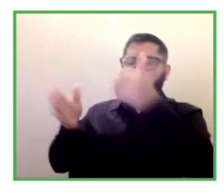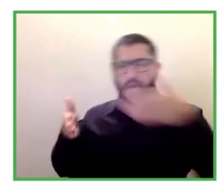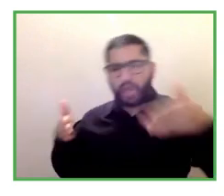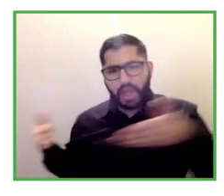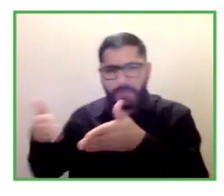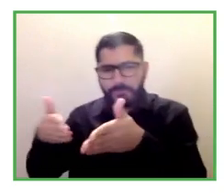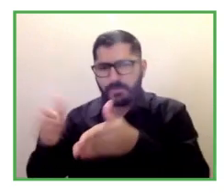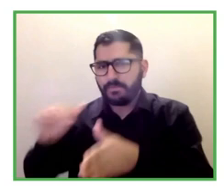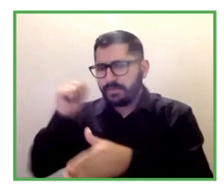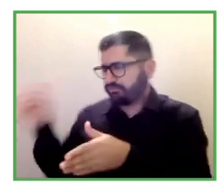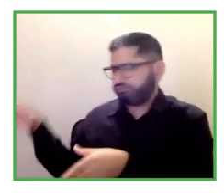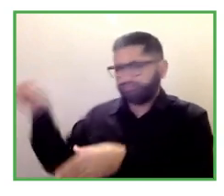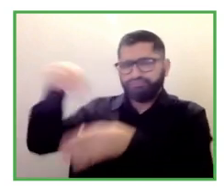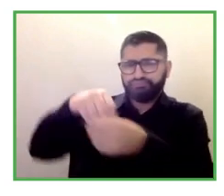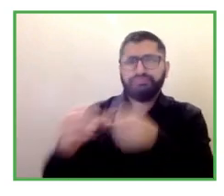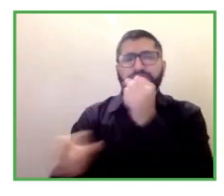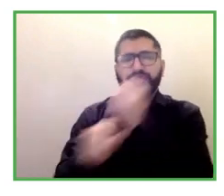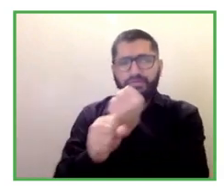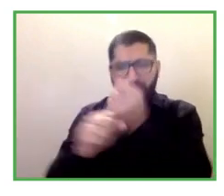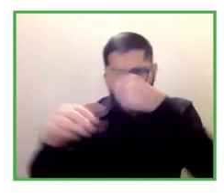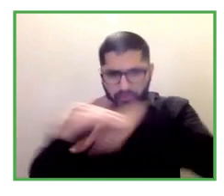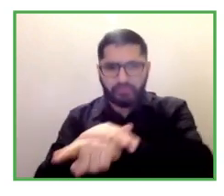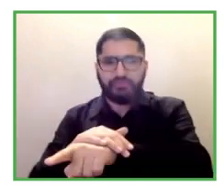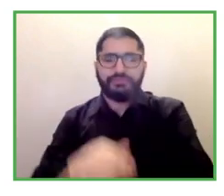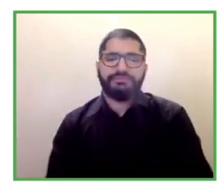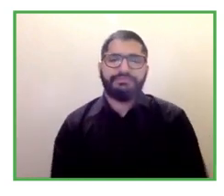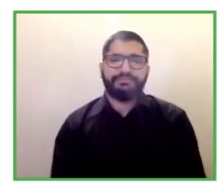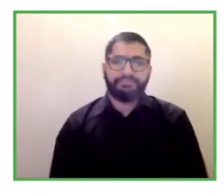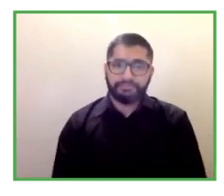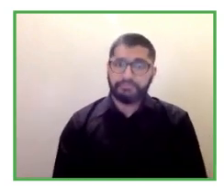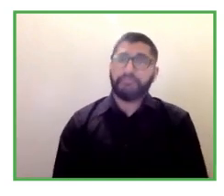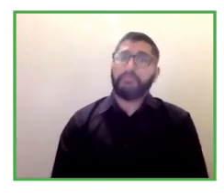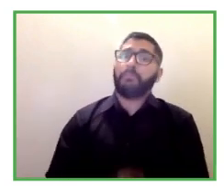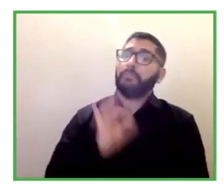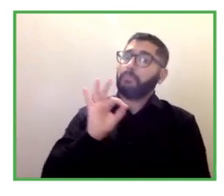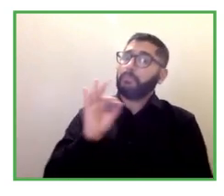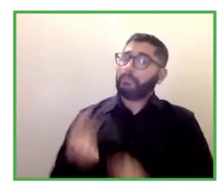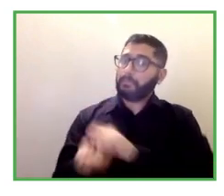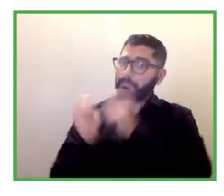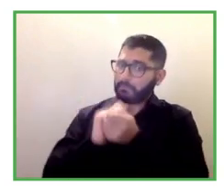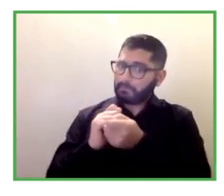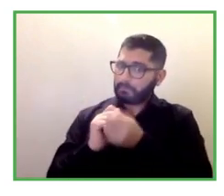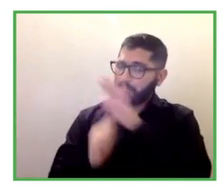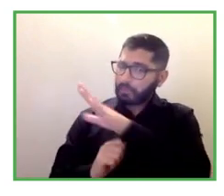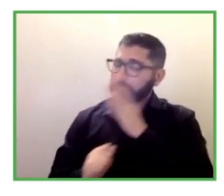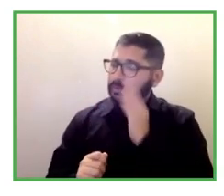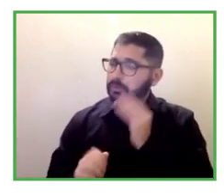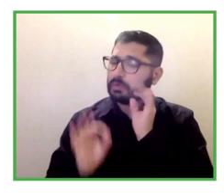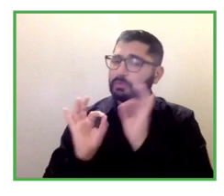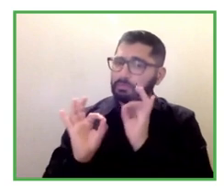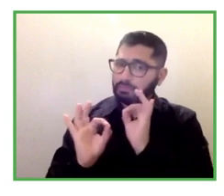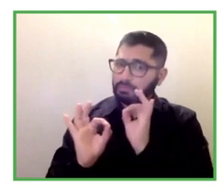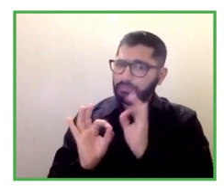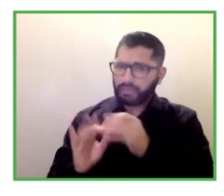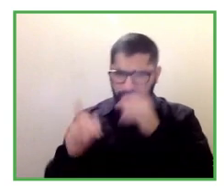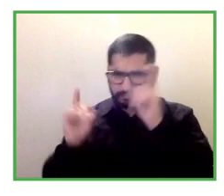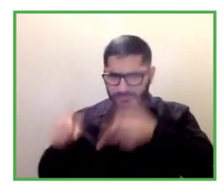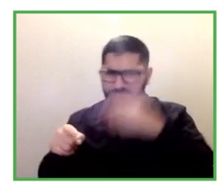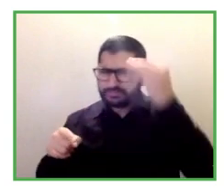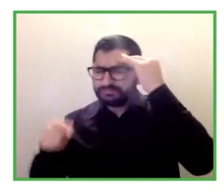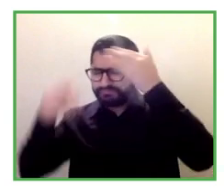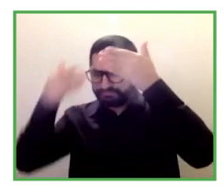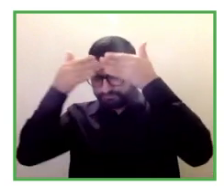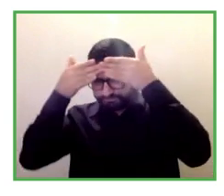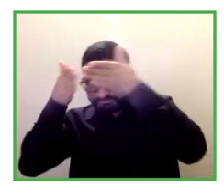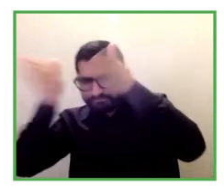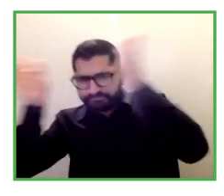uh brainstorming you're having a team uh for support for brainstorming for those corners you you you find yourself in